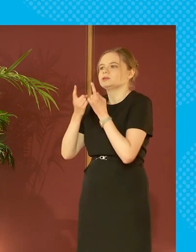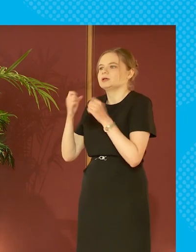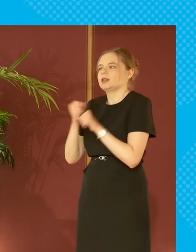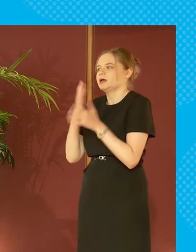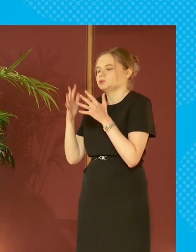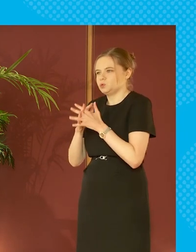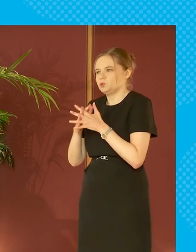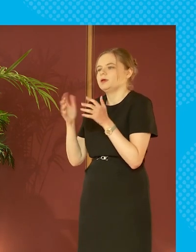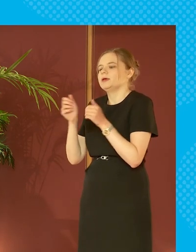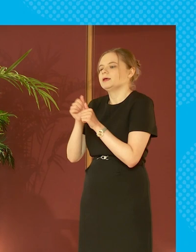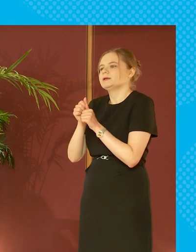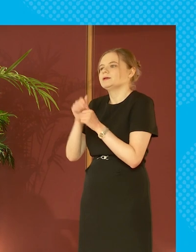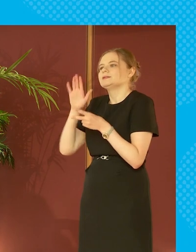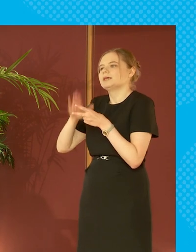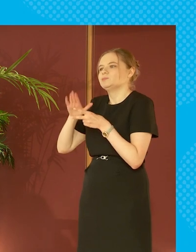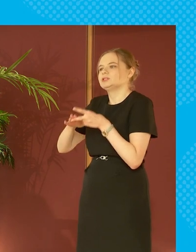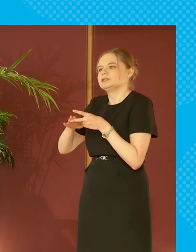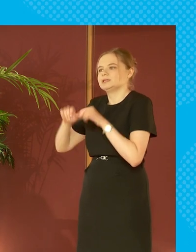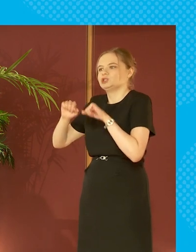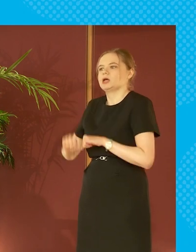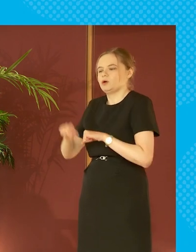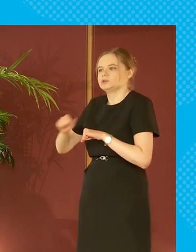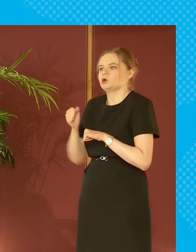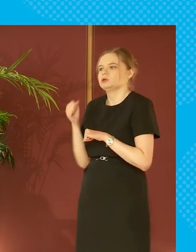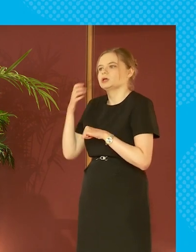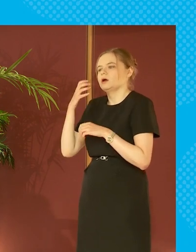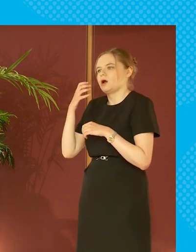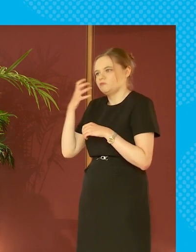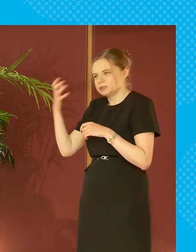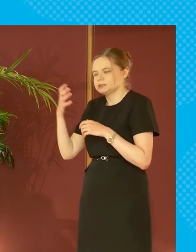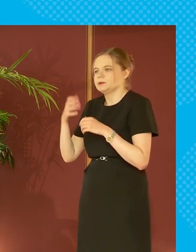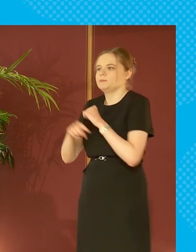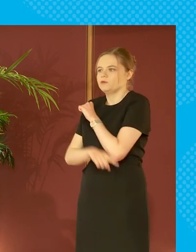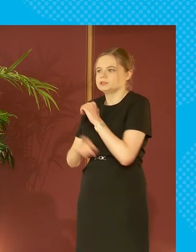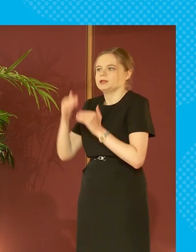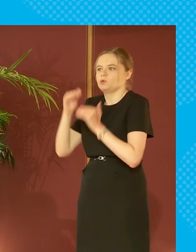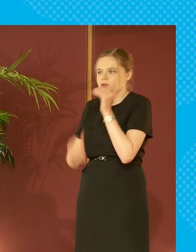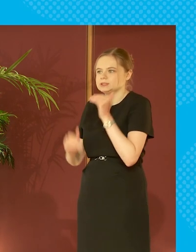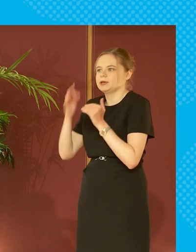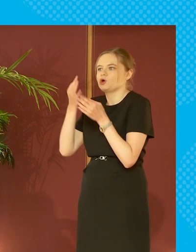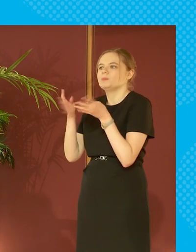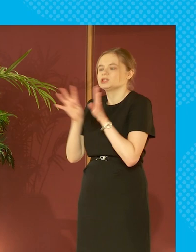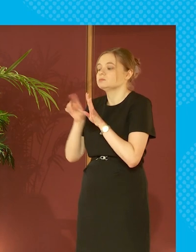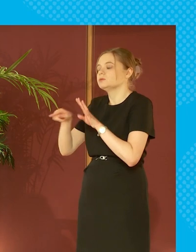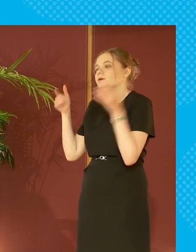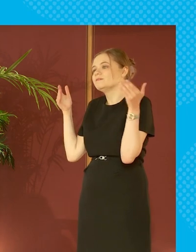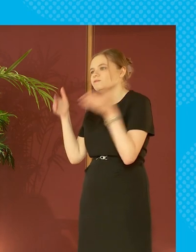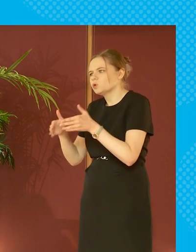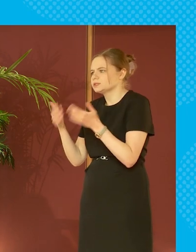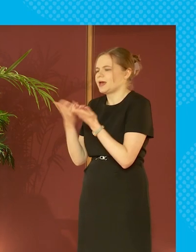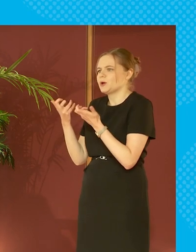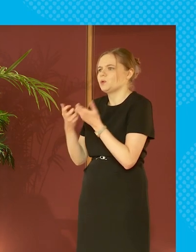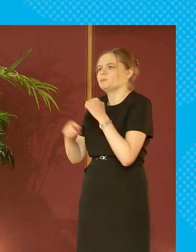and Deputy Chair of the Scottish Government's Poverty and Inequality Commission. Her work focuses on the impacts of poverty and